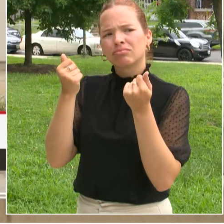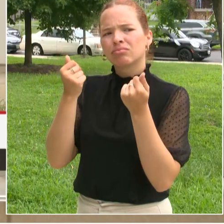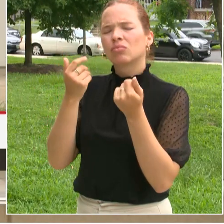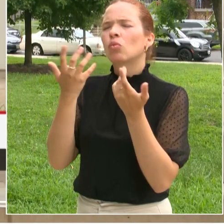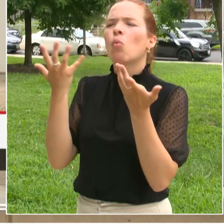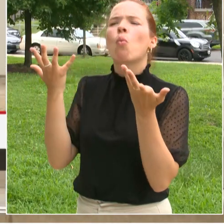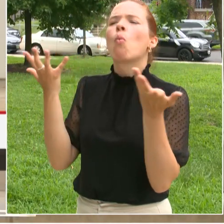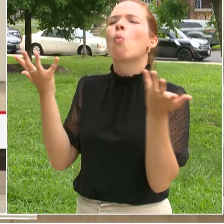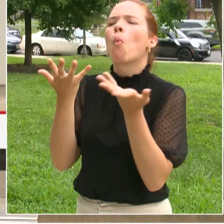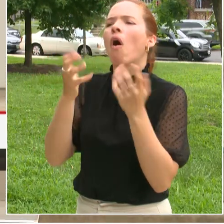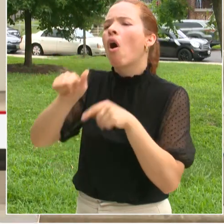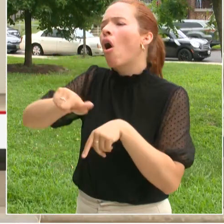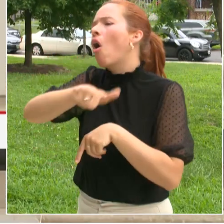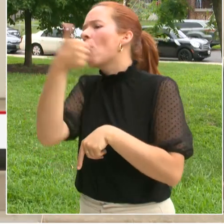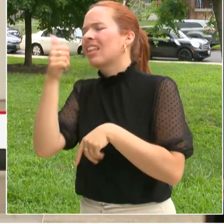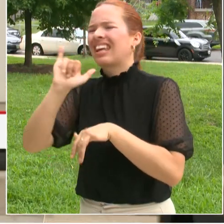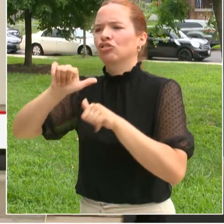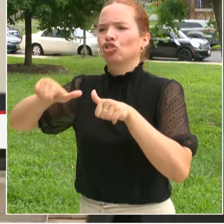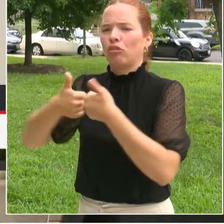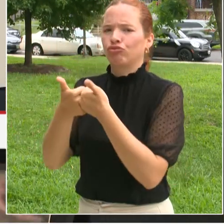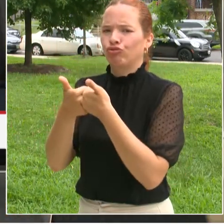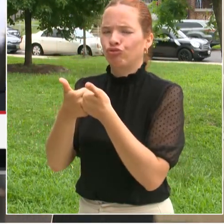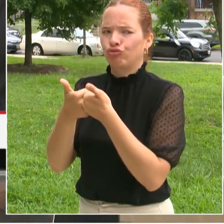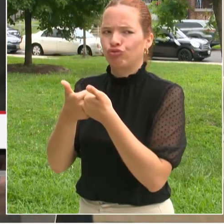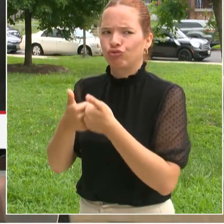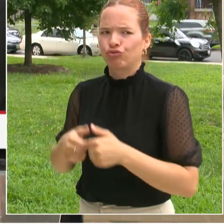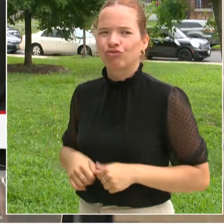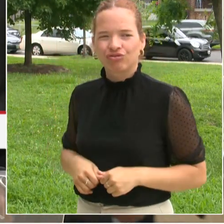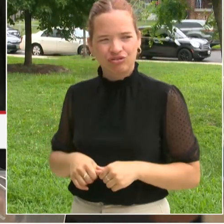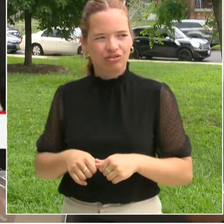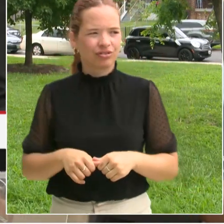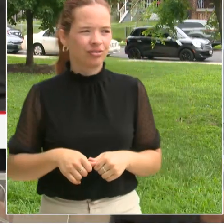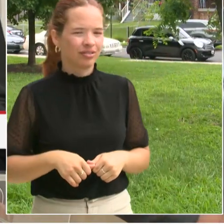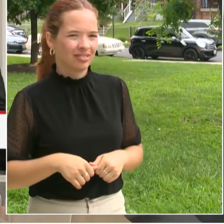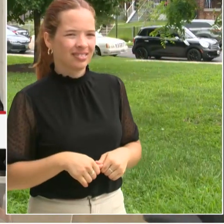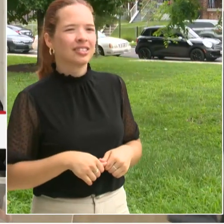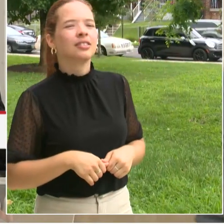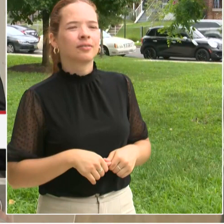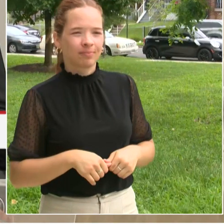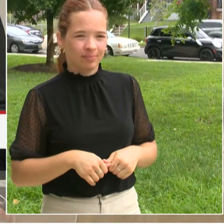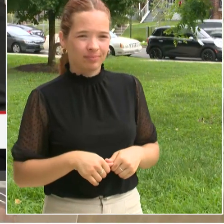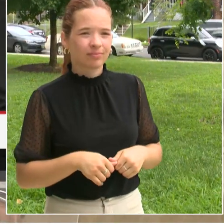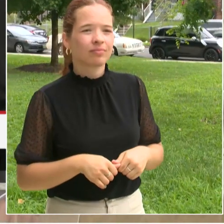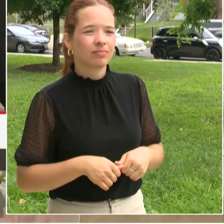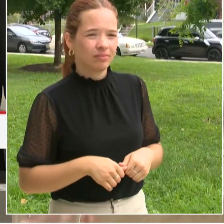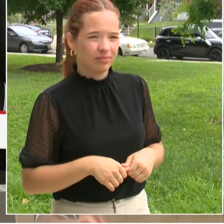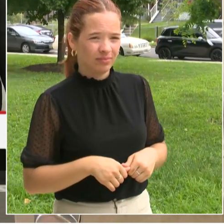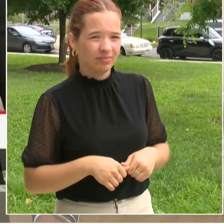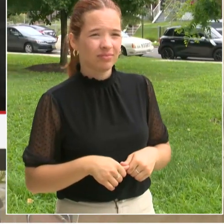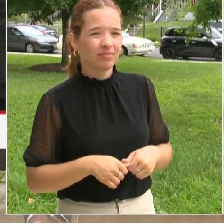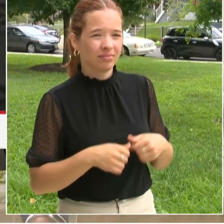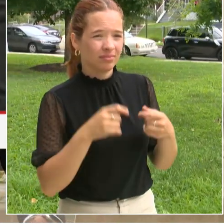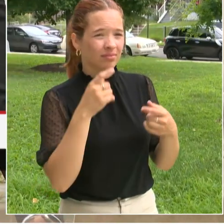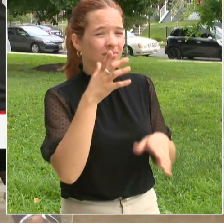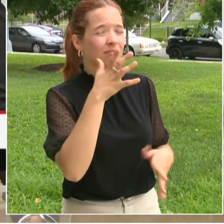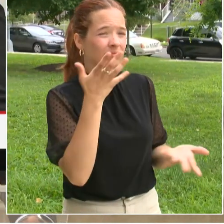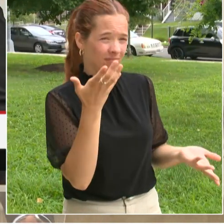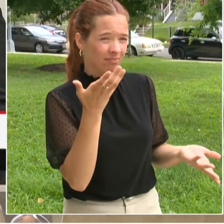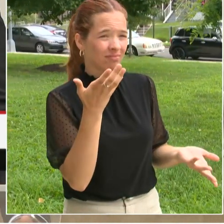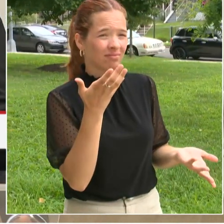I'll turn this over for now. Thank you. So your first question is about what do we do if a student shows up without